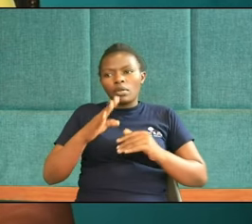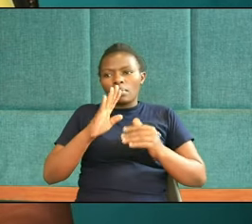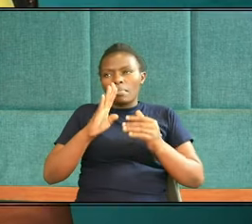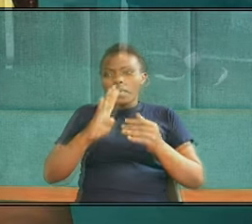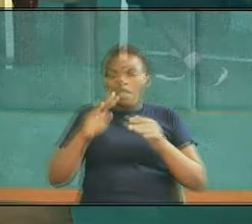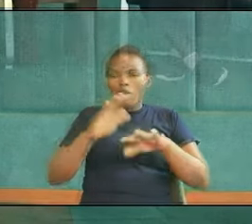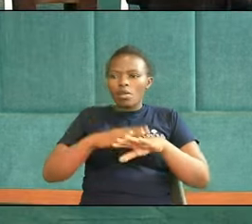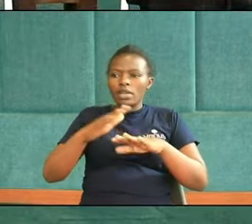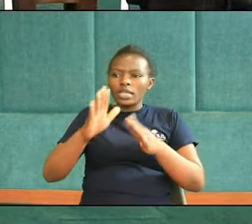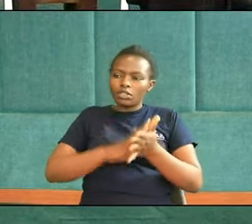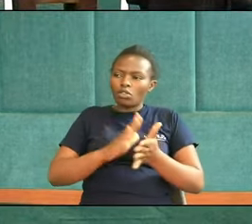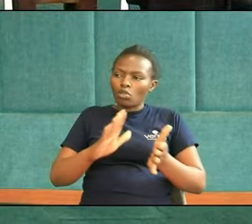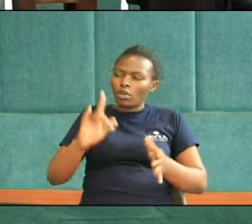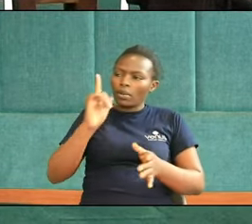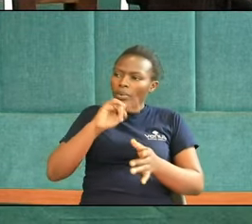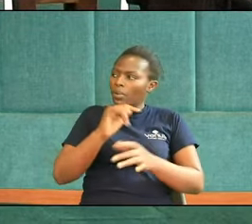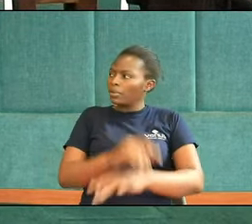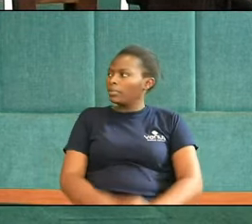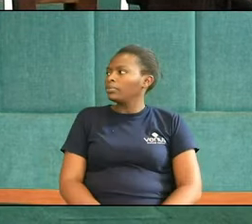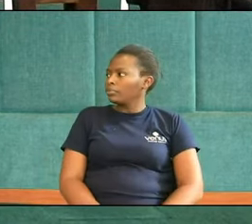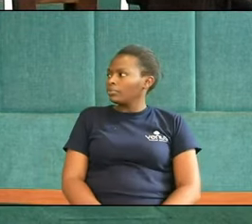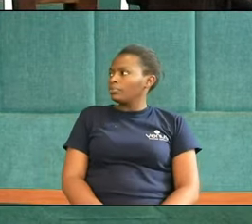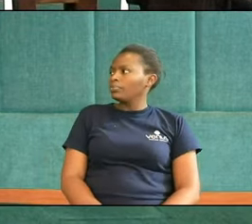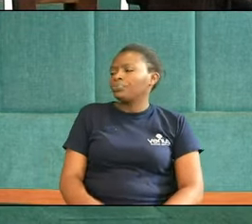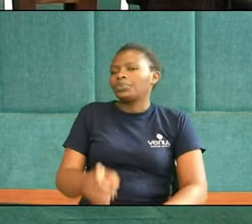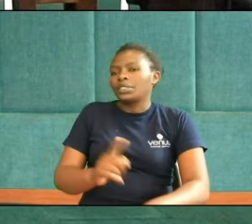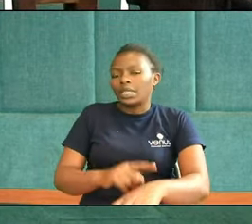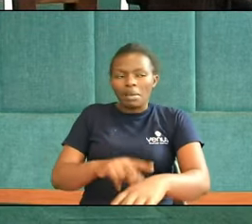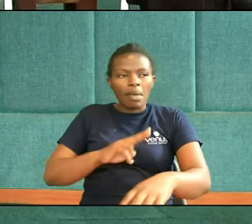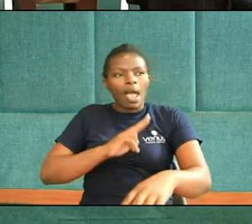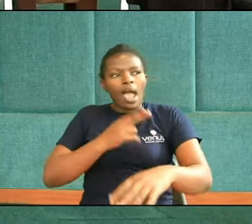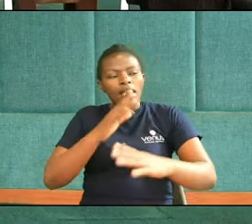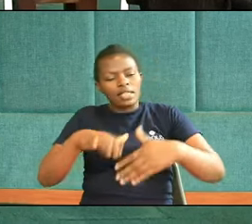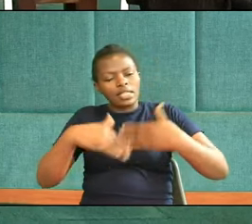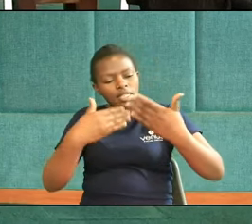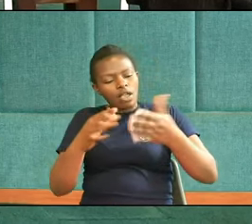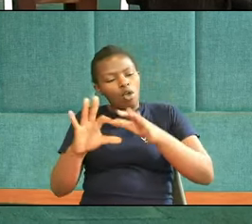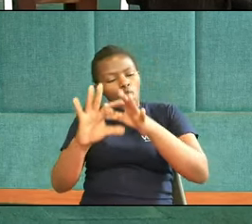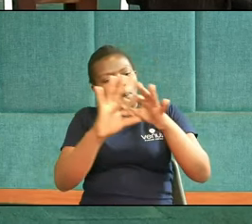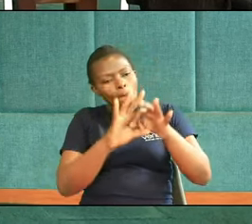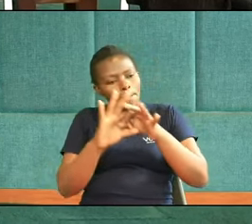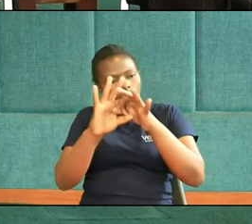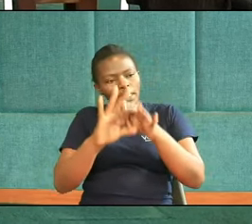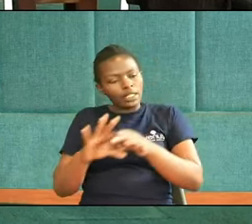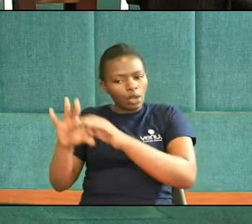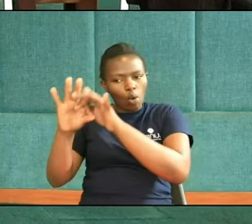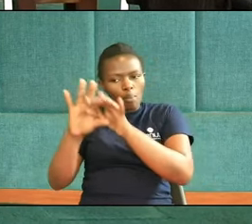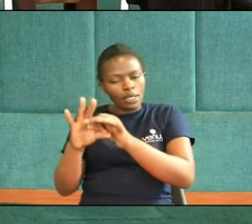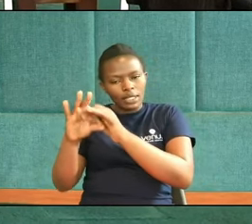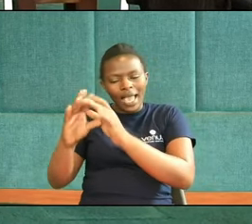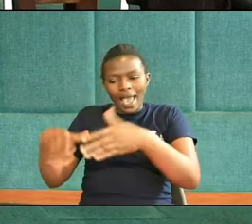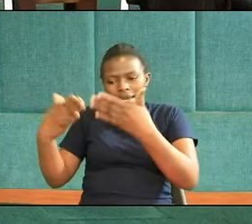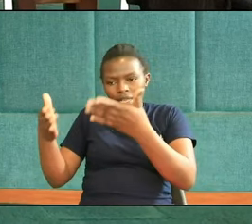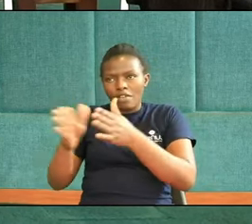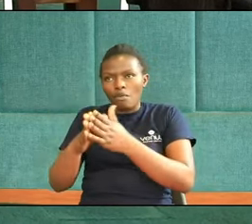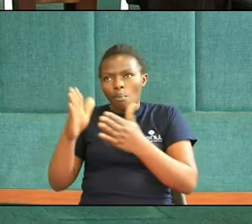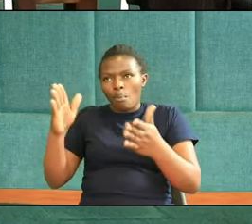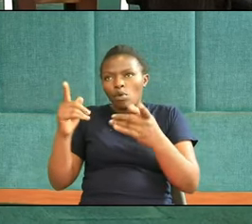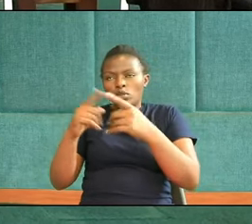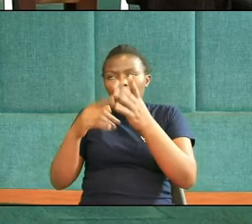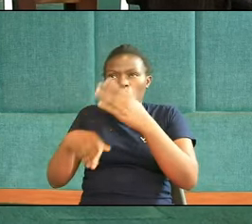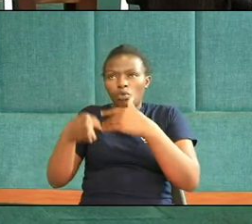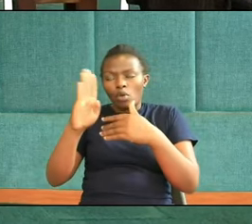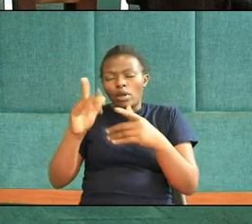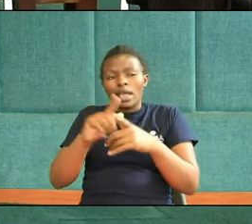Thank you Amen Amen Amen As we commit More As we commit Continually Then the glory Of God Shall shine